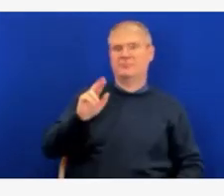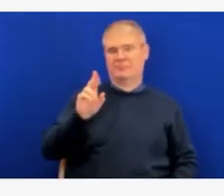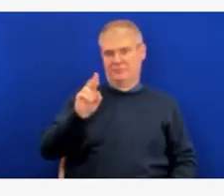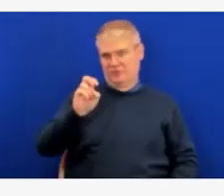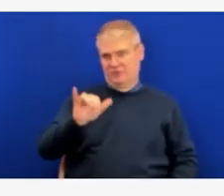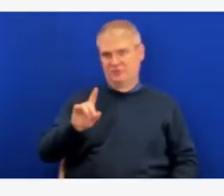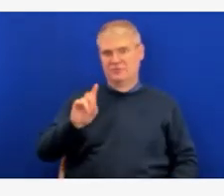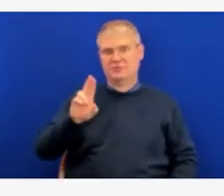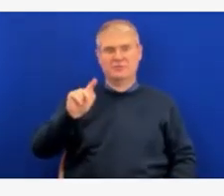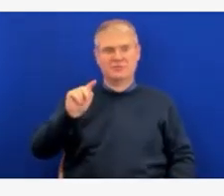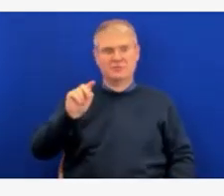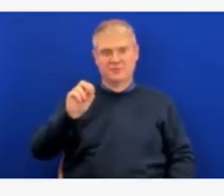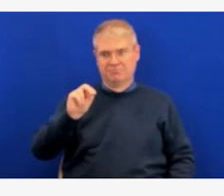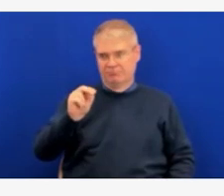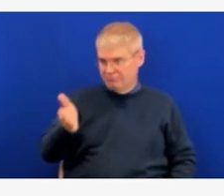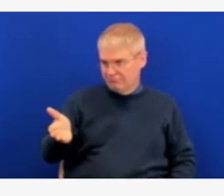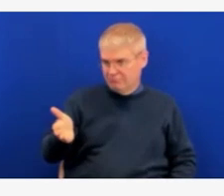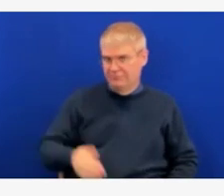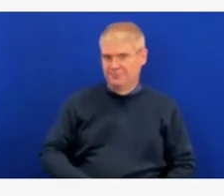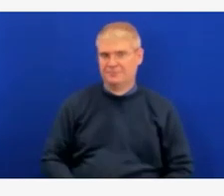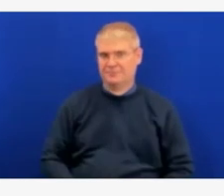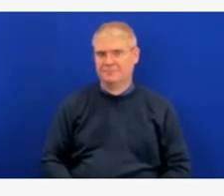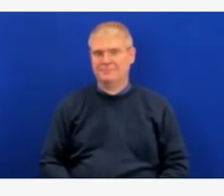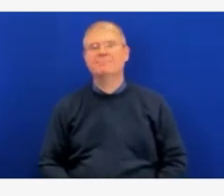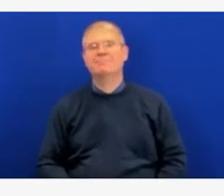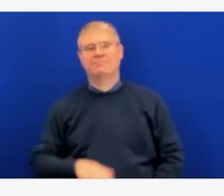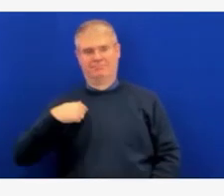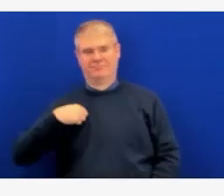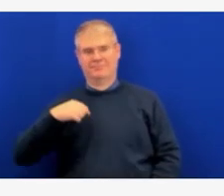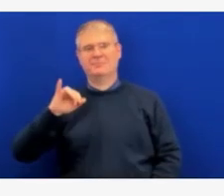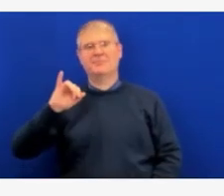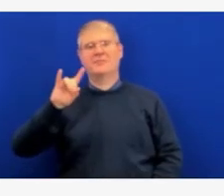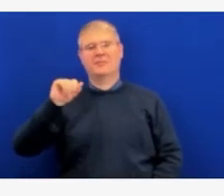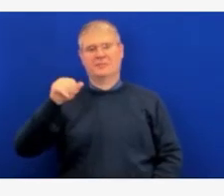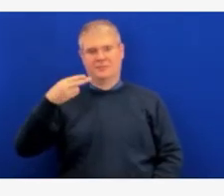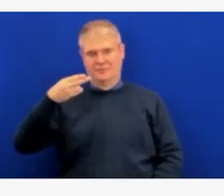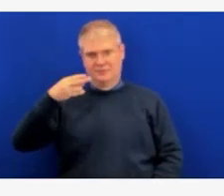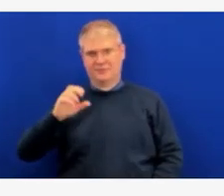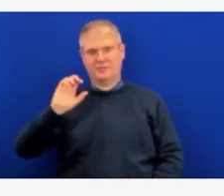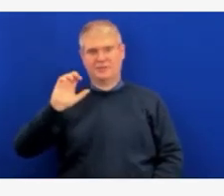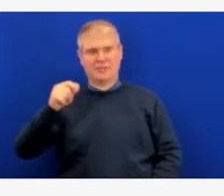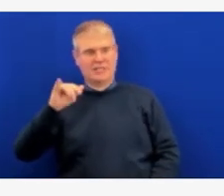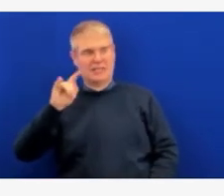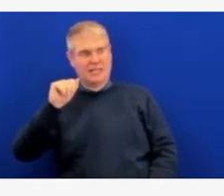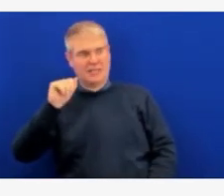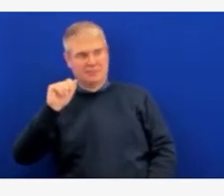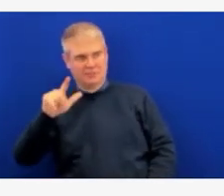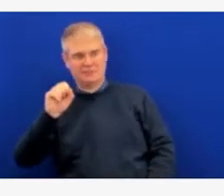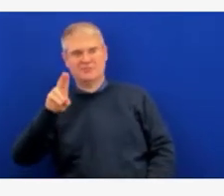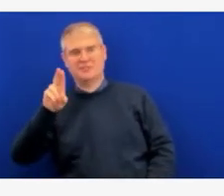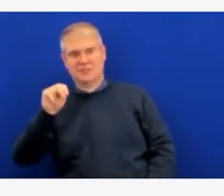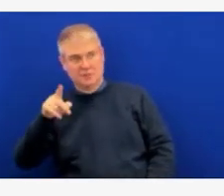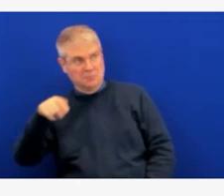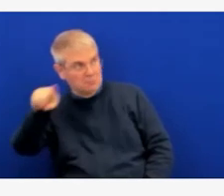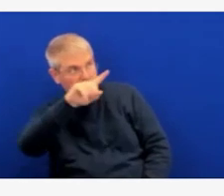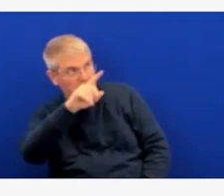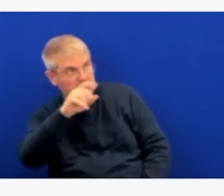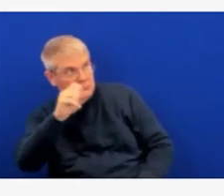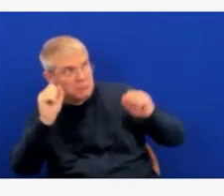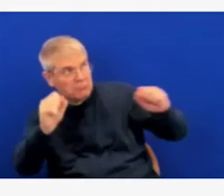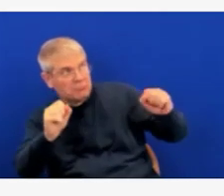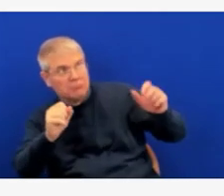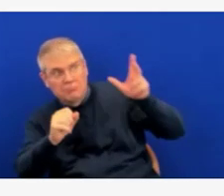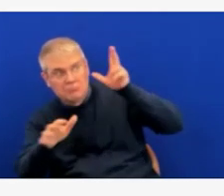Hi, Audrey Dutton from the Idaho Capital Sun. Can you hear me? Yes. Great. This question